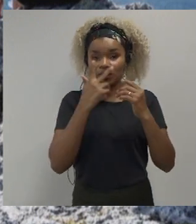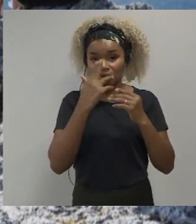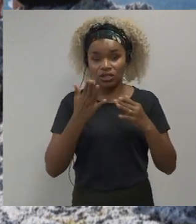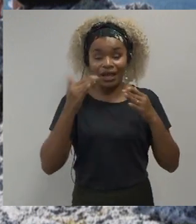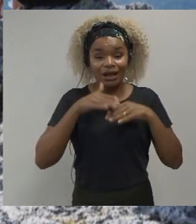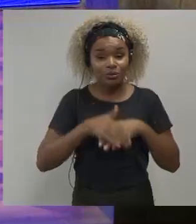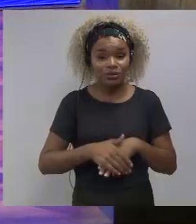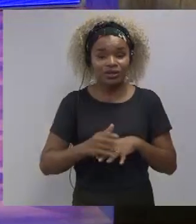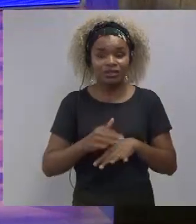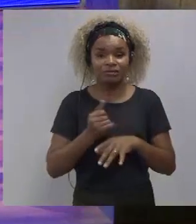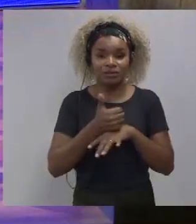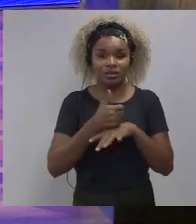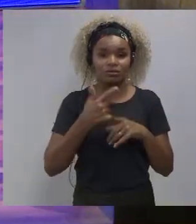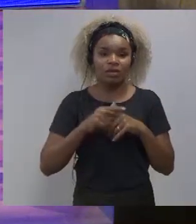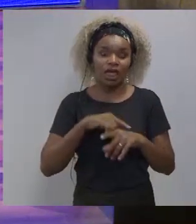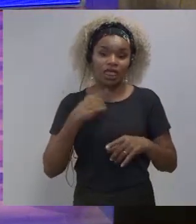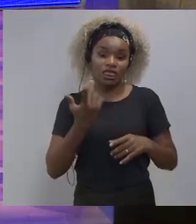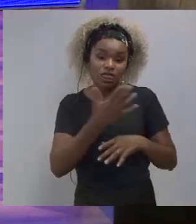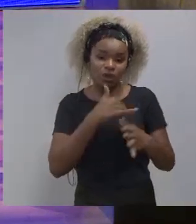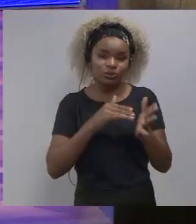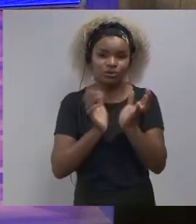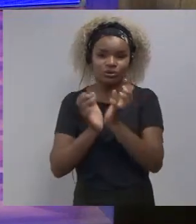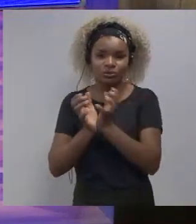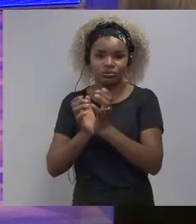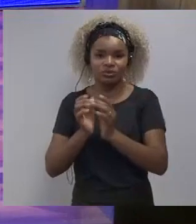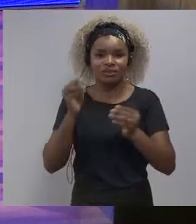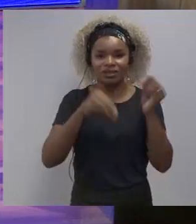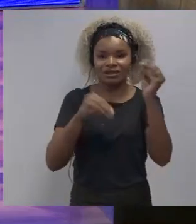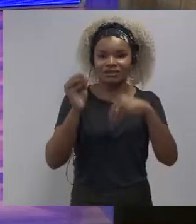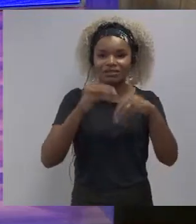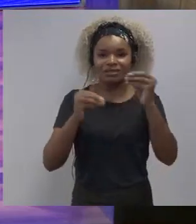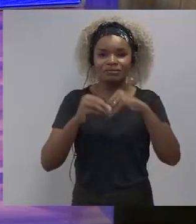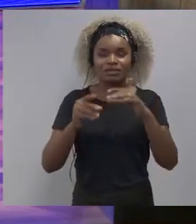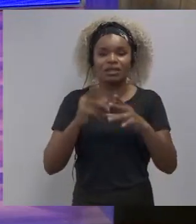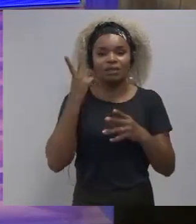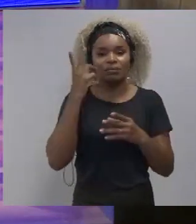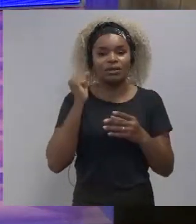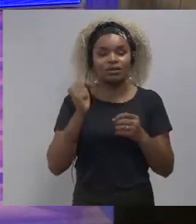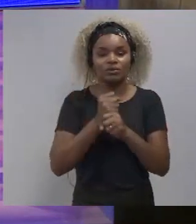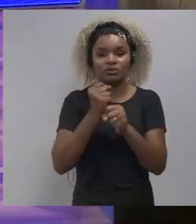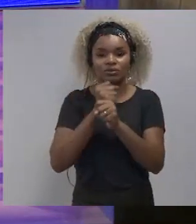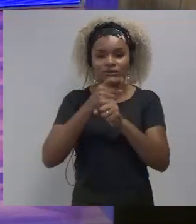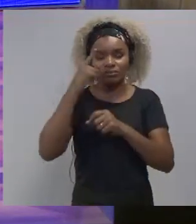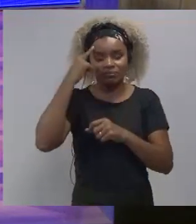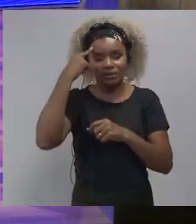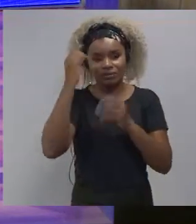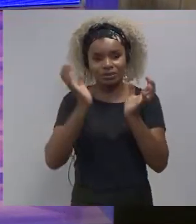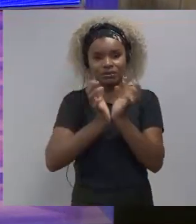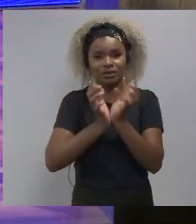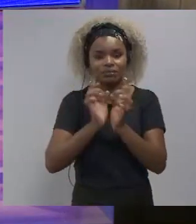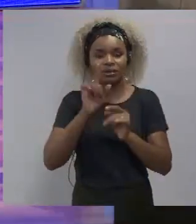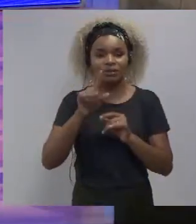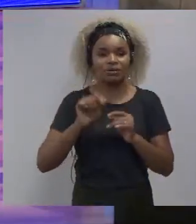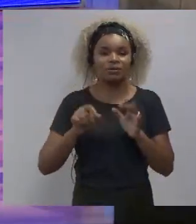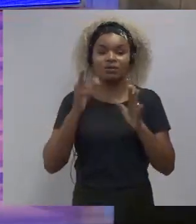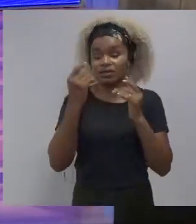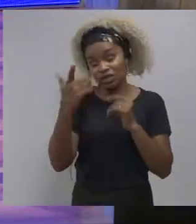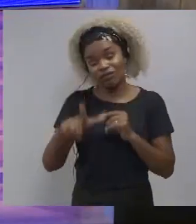are your two ingredients for building a mindset of the future again a quiz